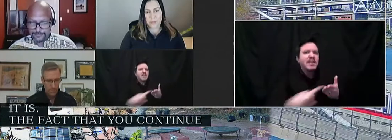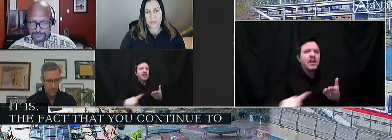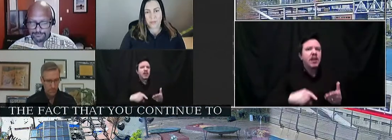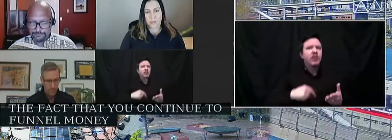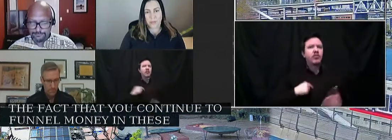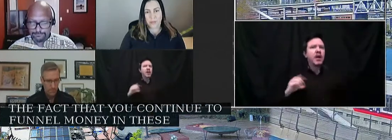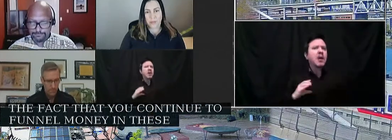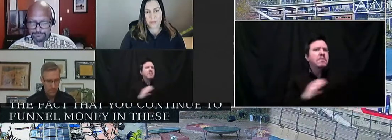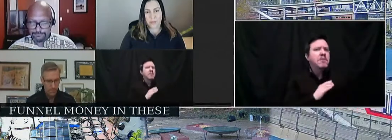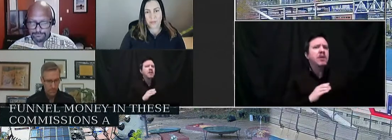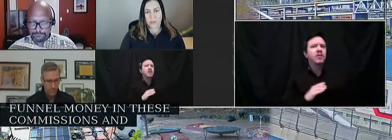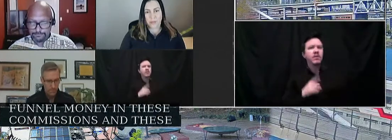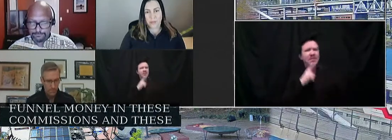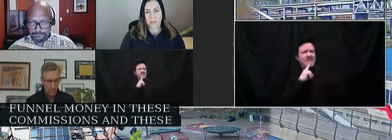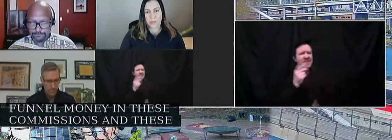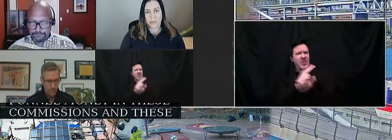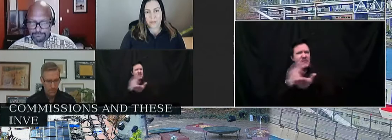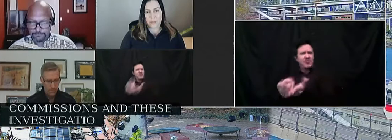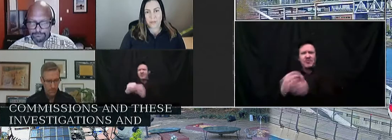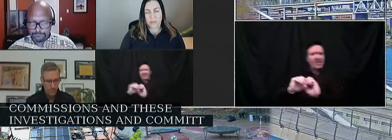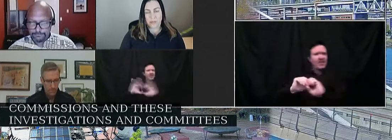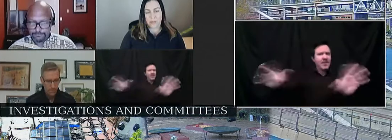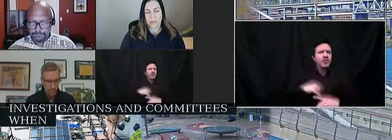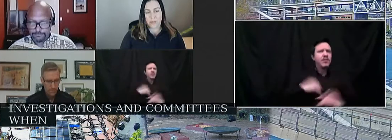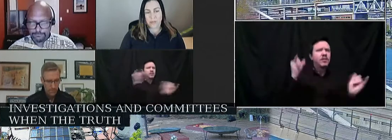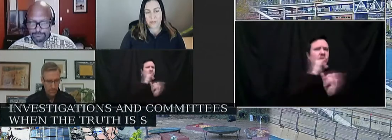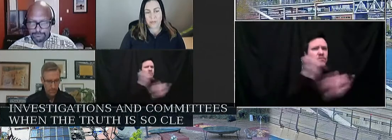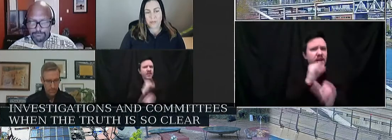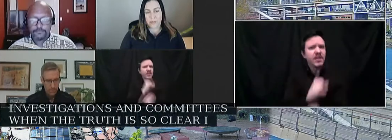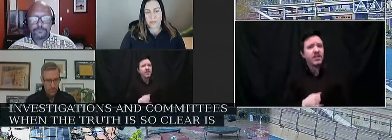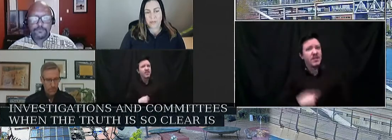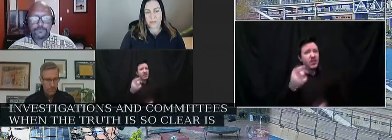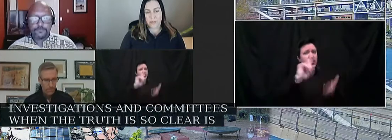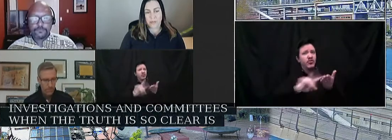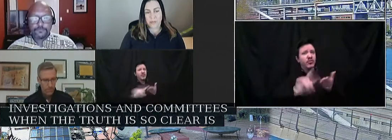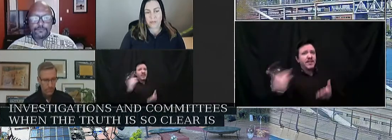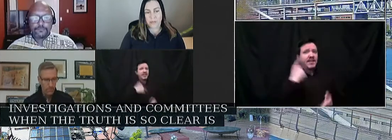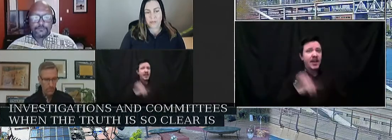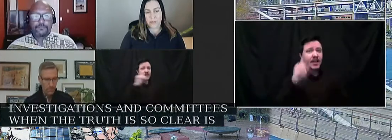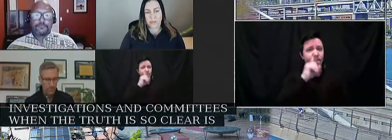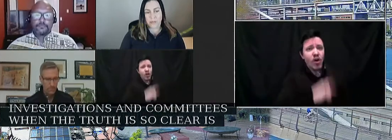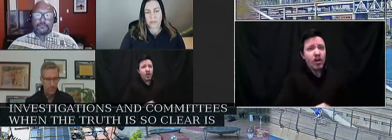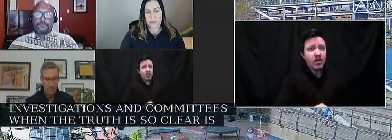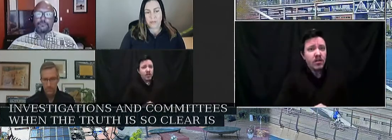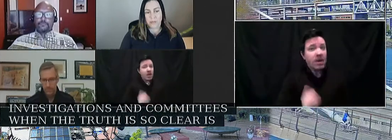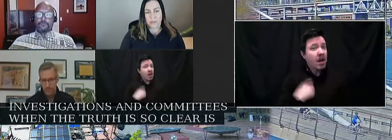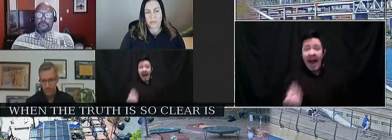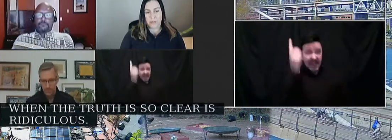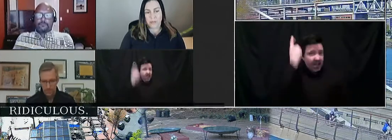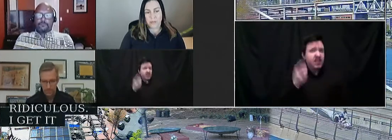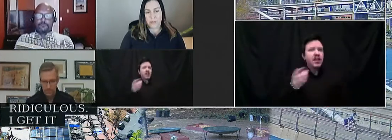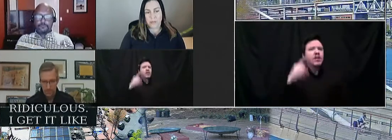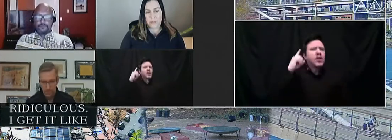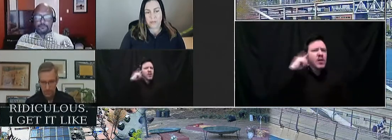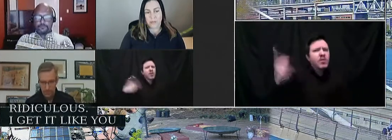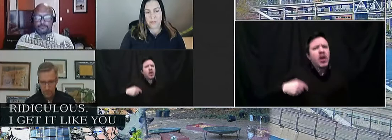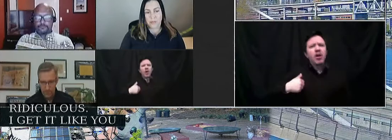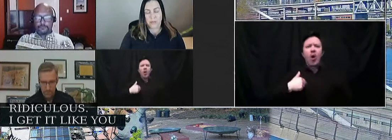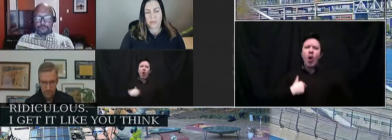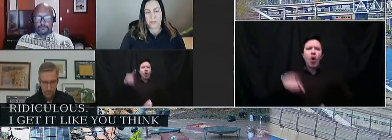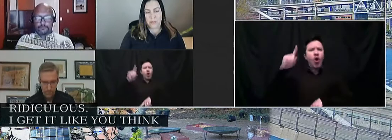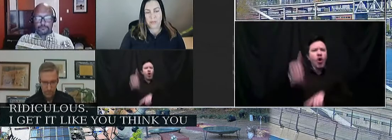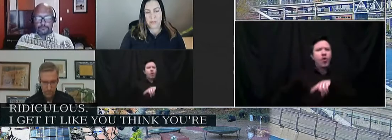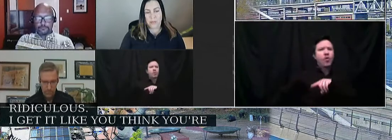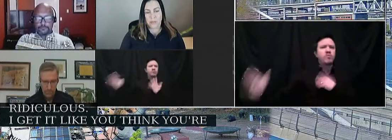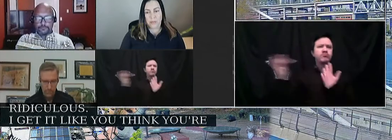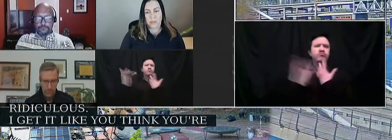committees when the truth is so clear is ridiculous and should honestly be investigated for fraud. I get it, like you think you're untouchable, you violate election law that